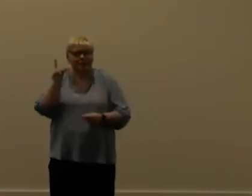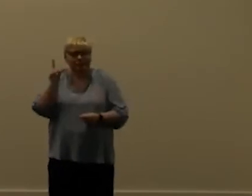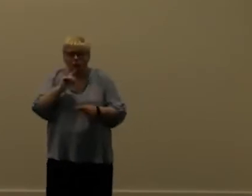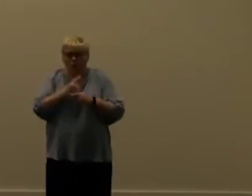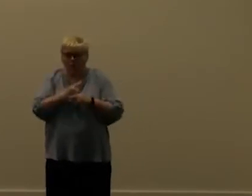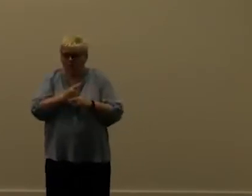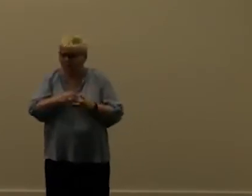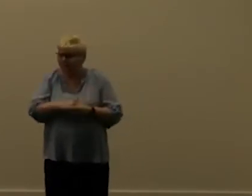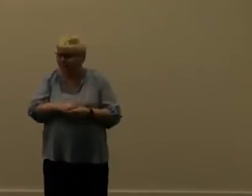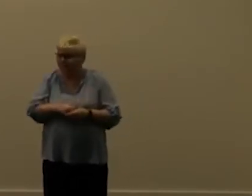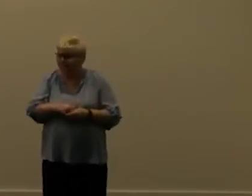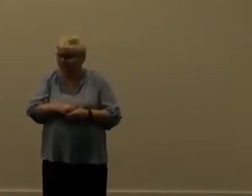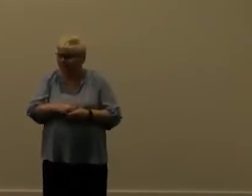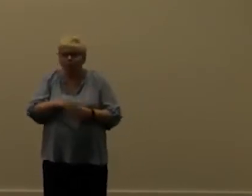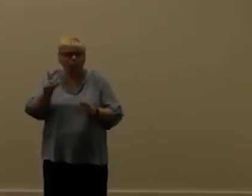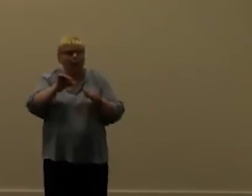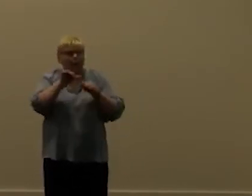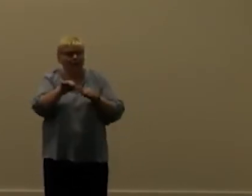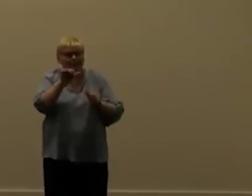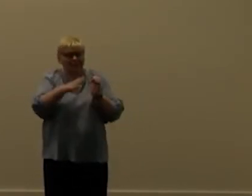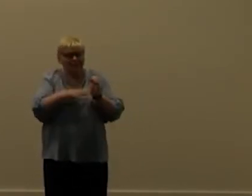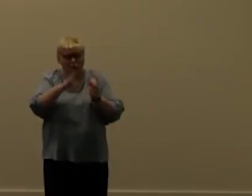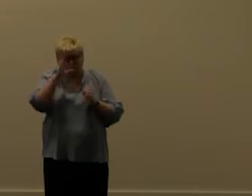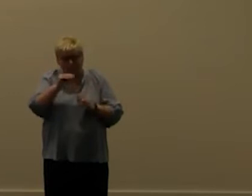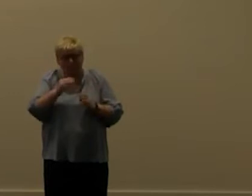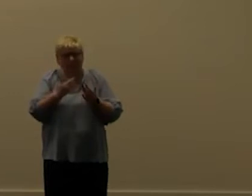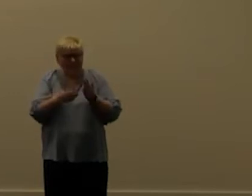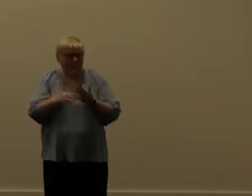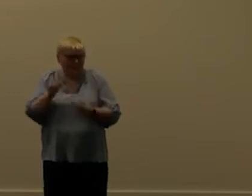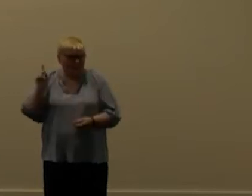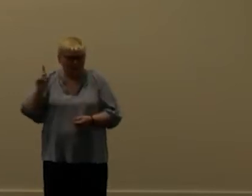yeah yeah there you go at least six months after reporting in general generally available